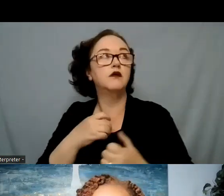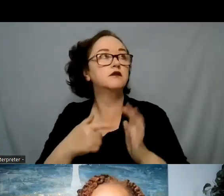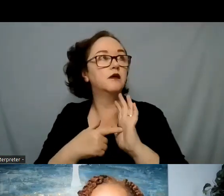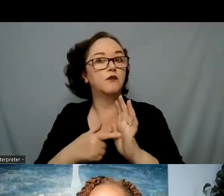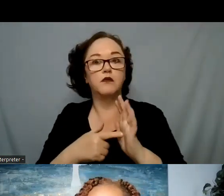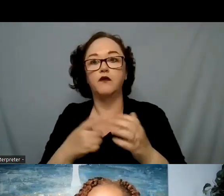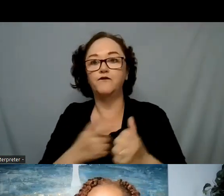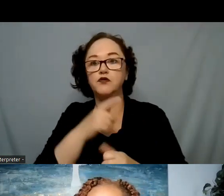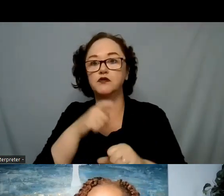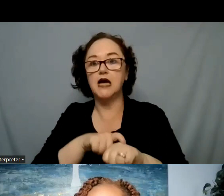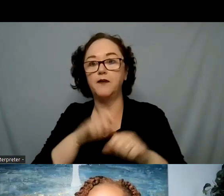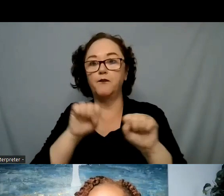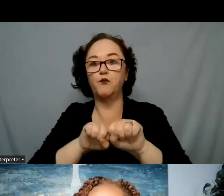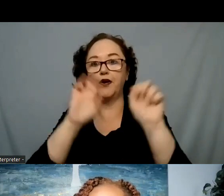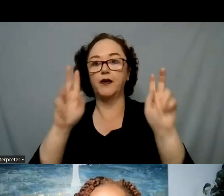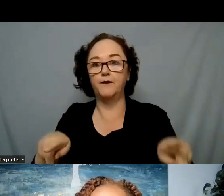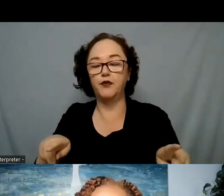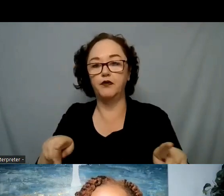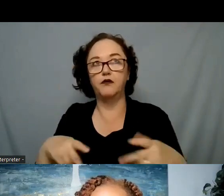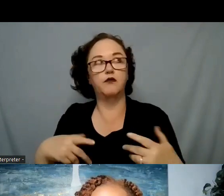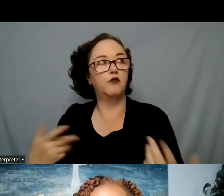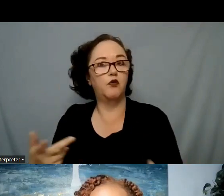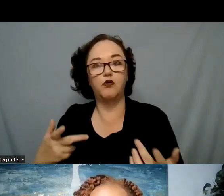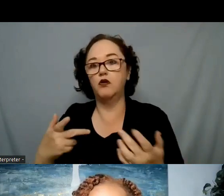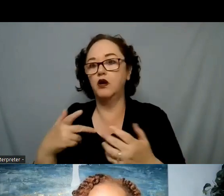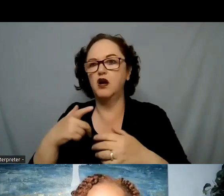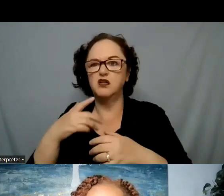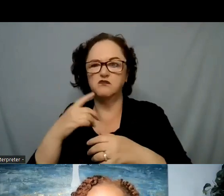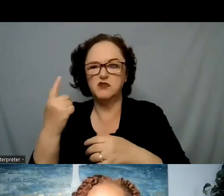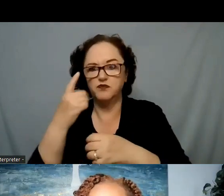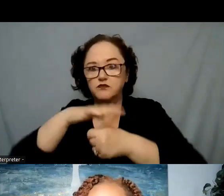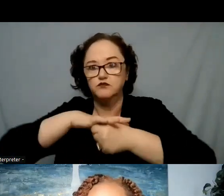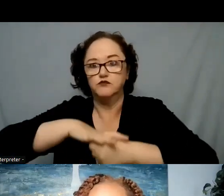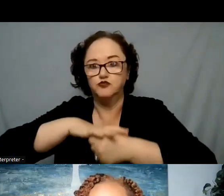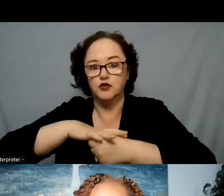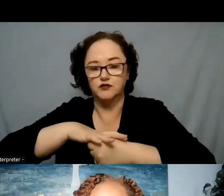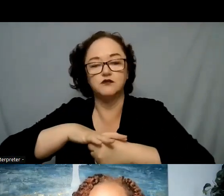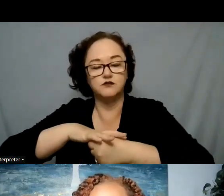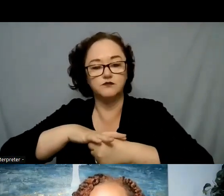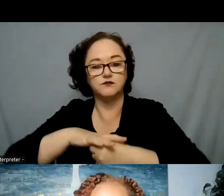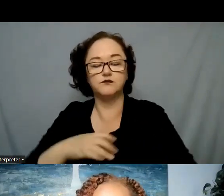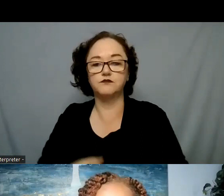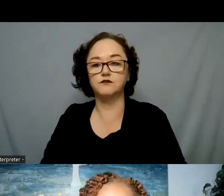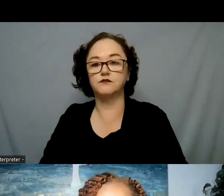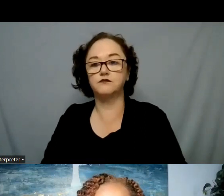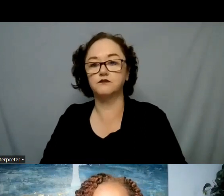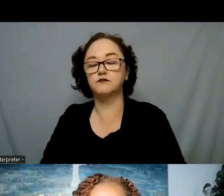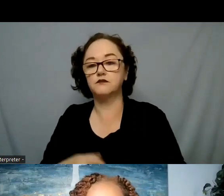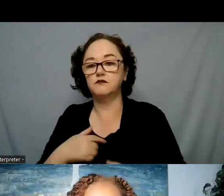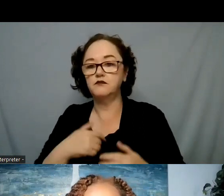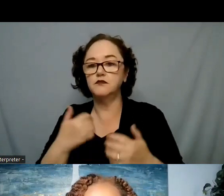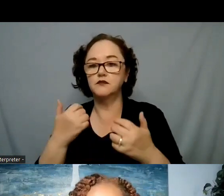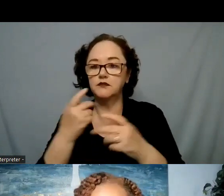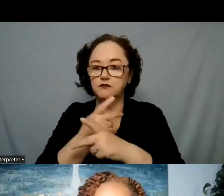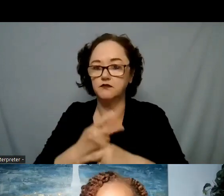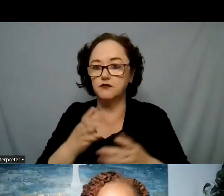stressor and I also think teaching validation ways for communities to validate and that